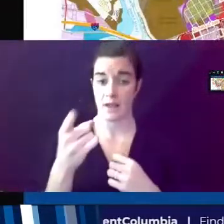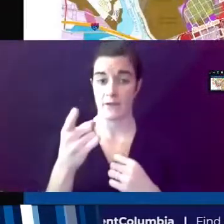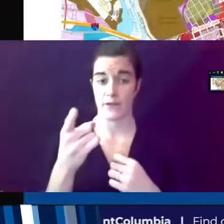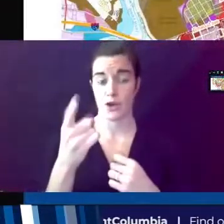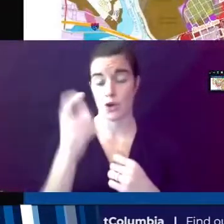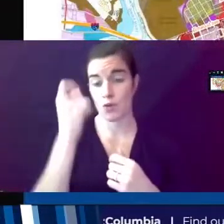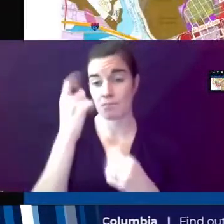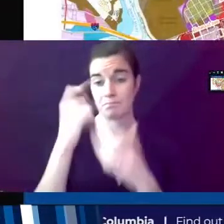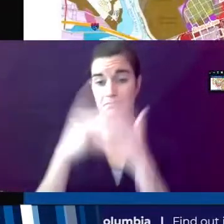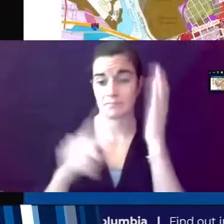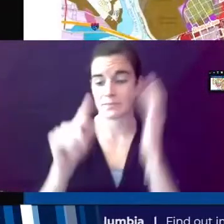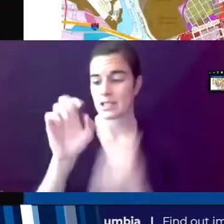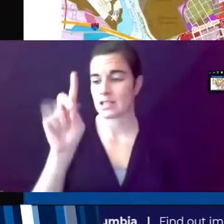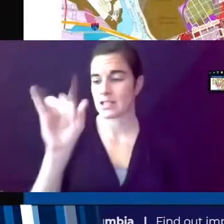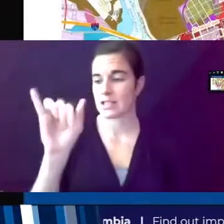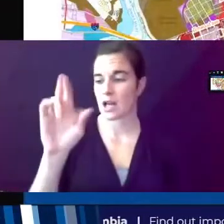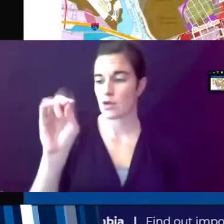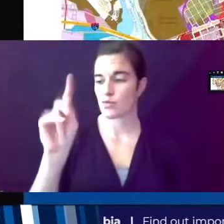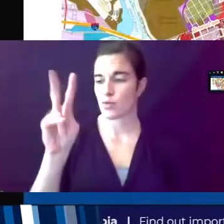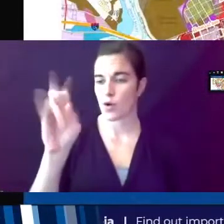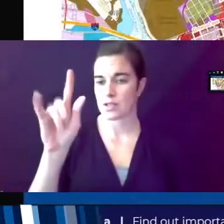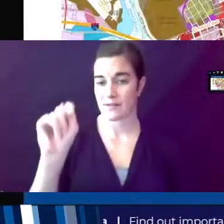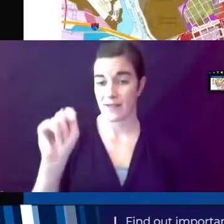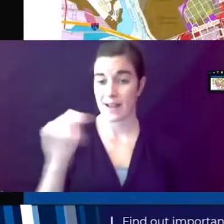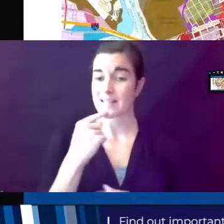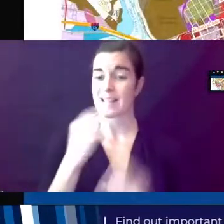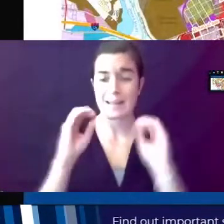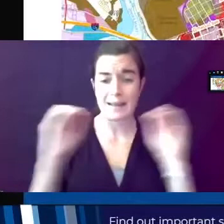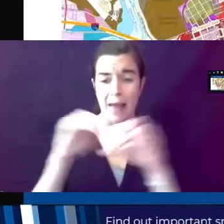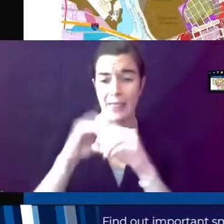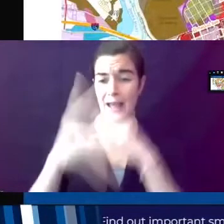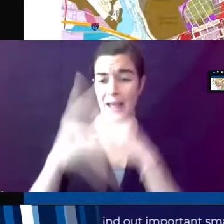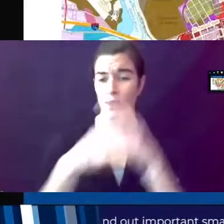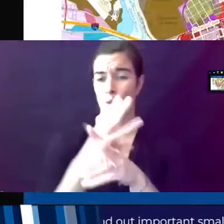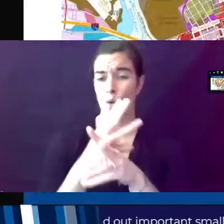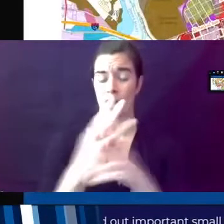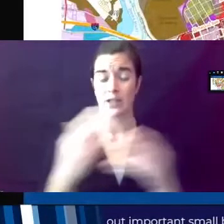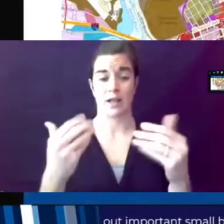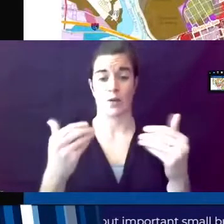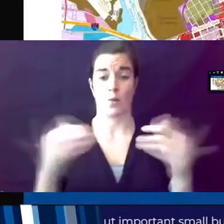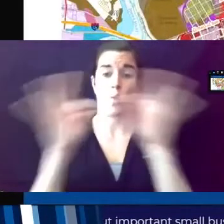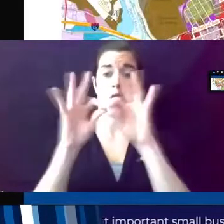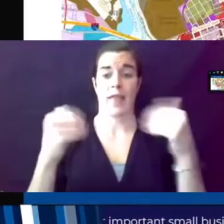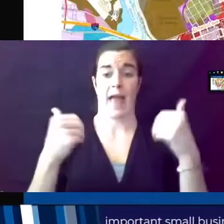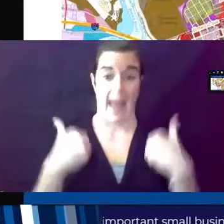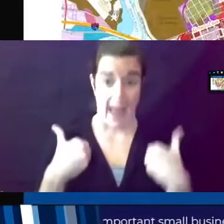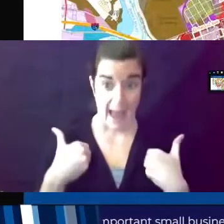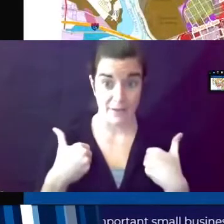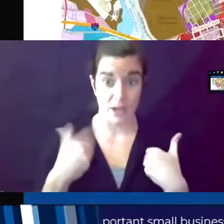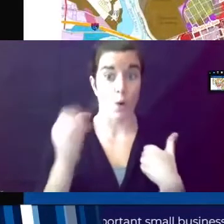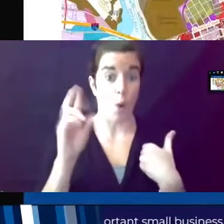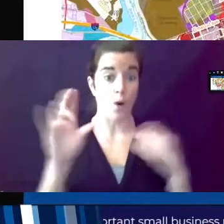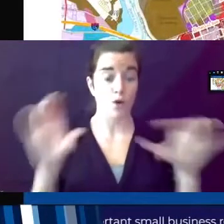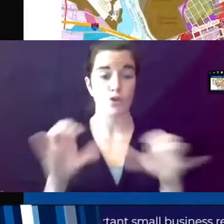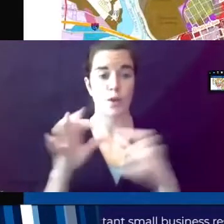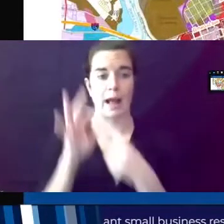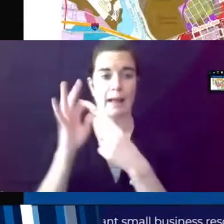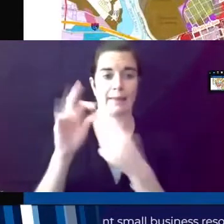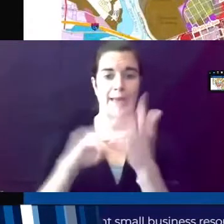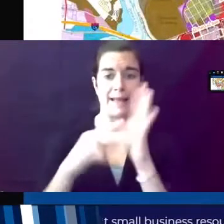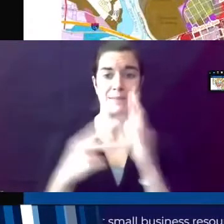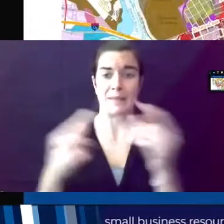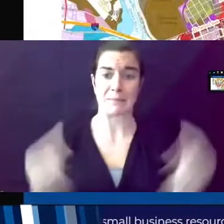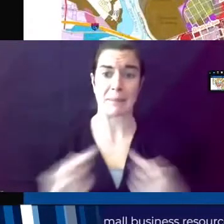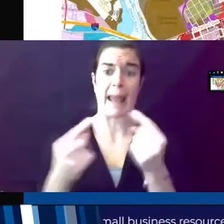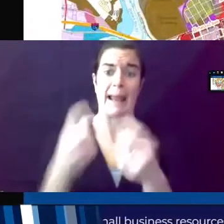Roosevelt stated and that nothing in the world is worth having or worth doing unless it means effort, pain and difficulty, then this ordinance and map are